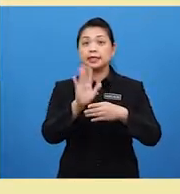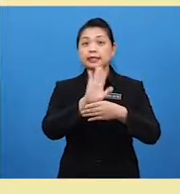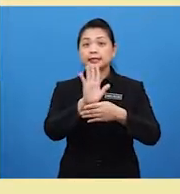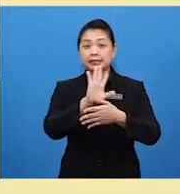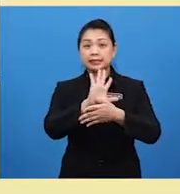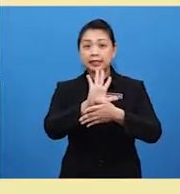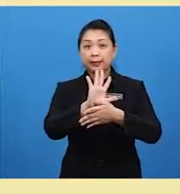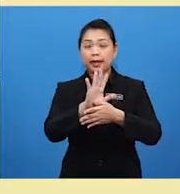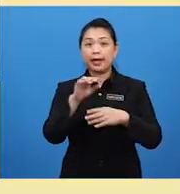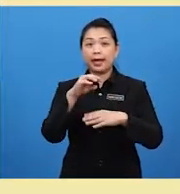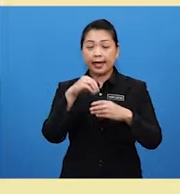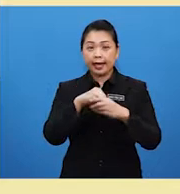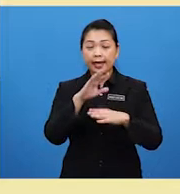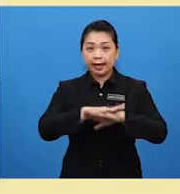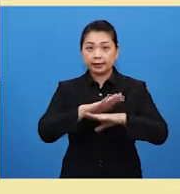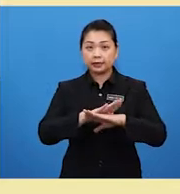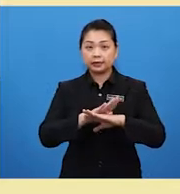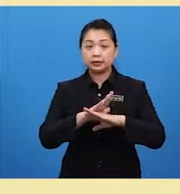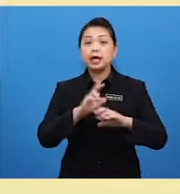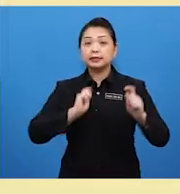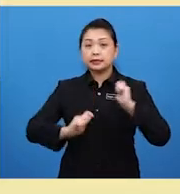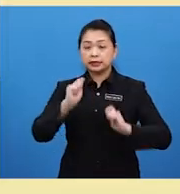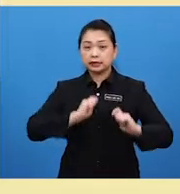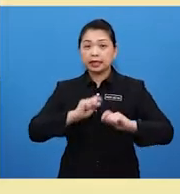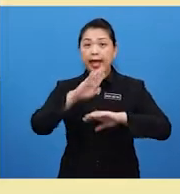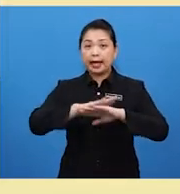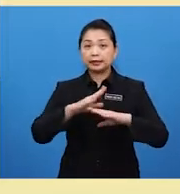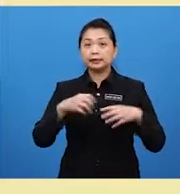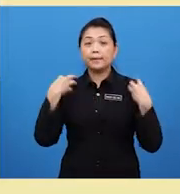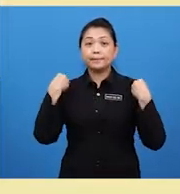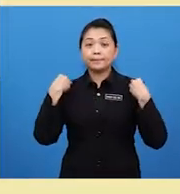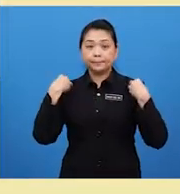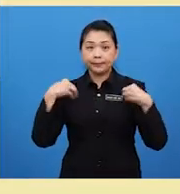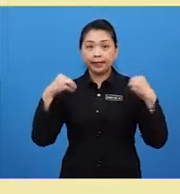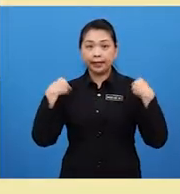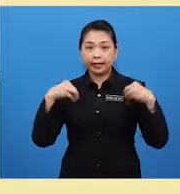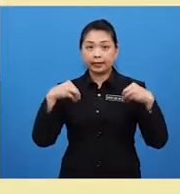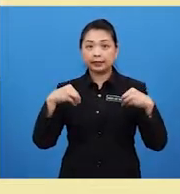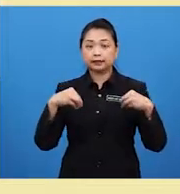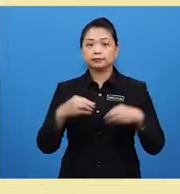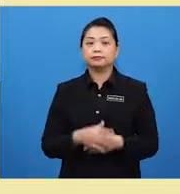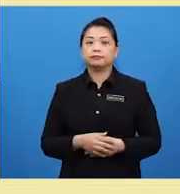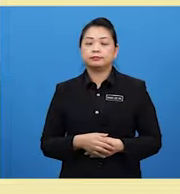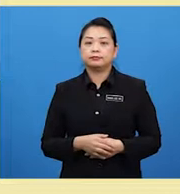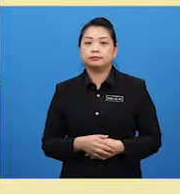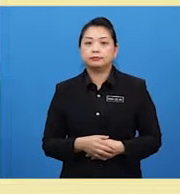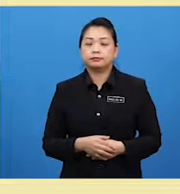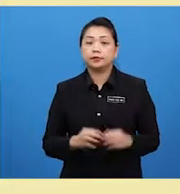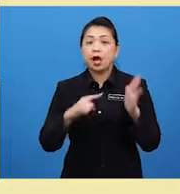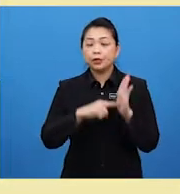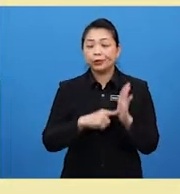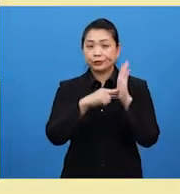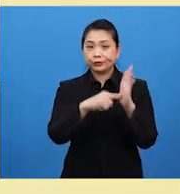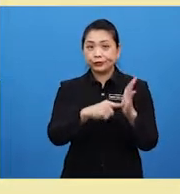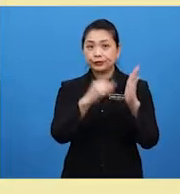At the market. And competing in sports events. Show the